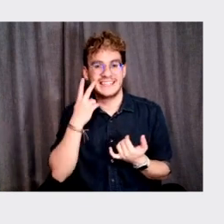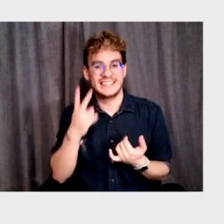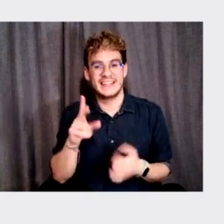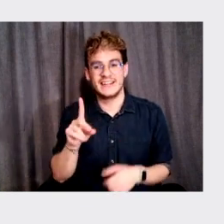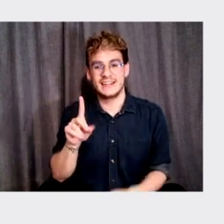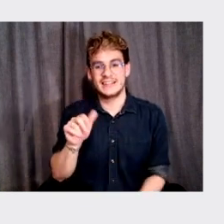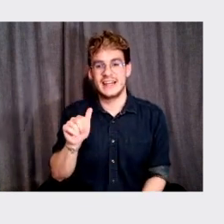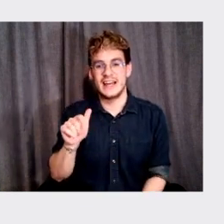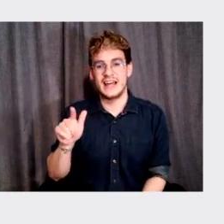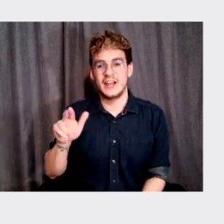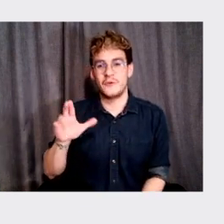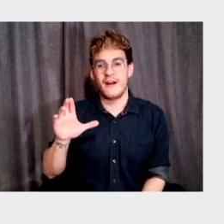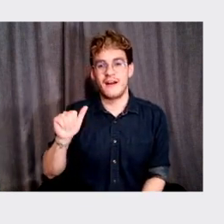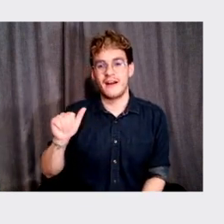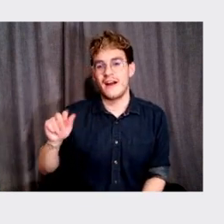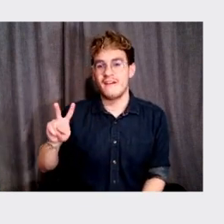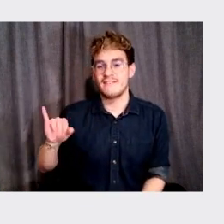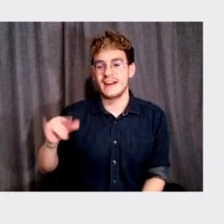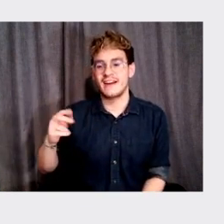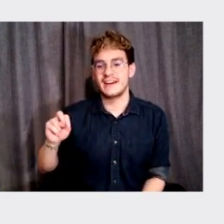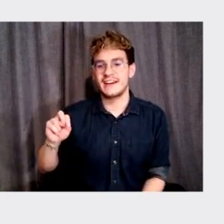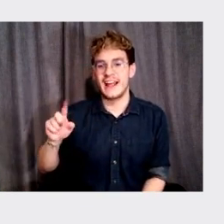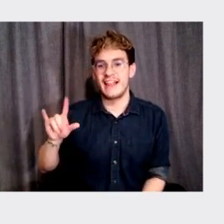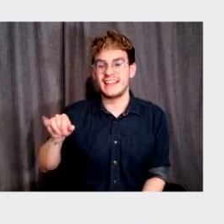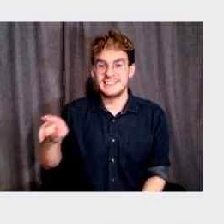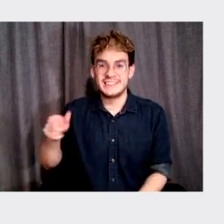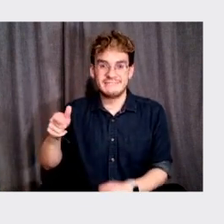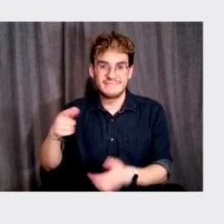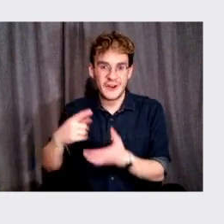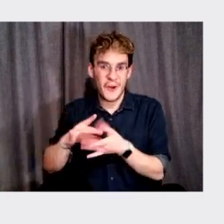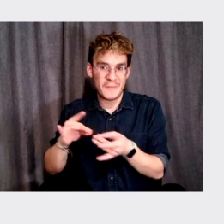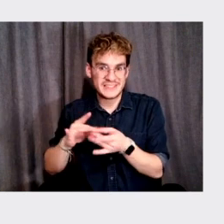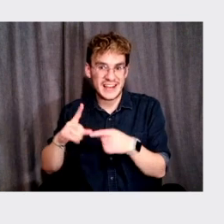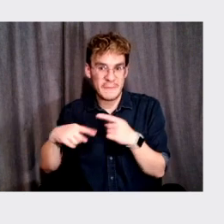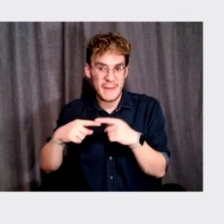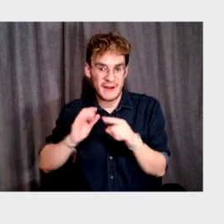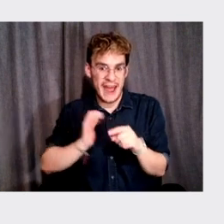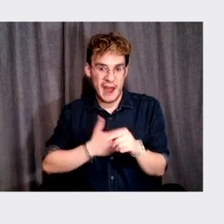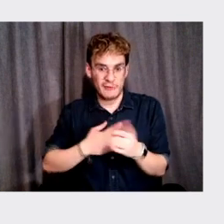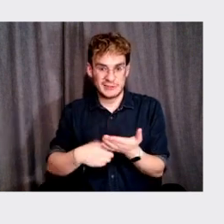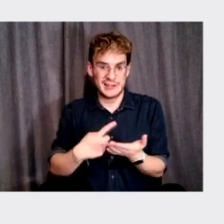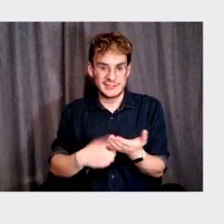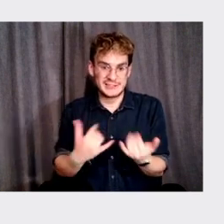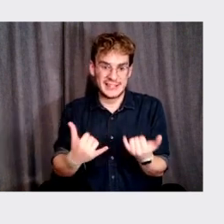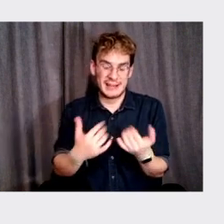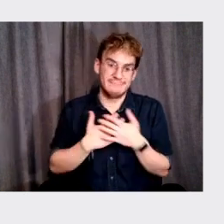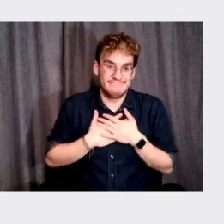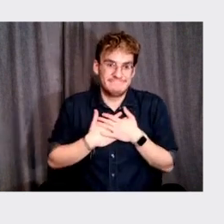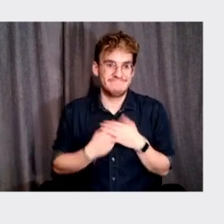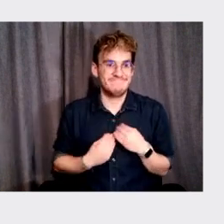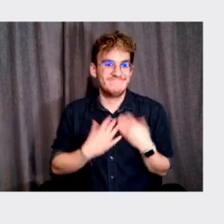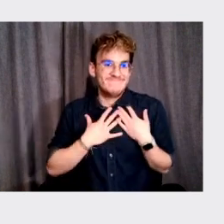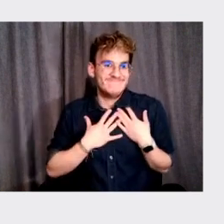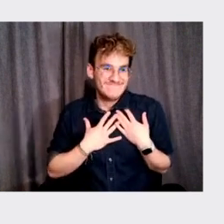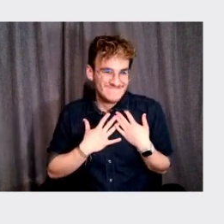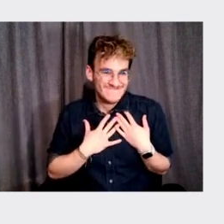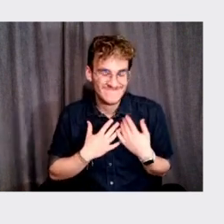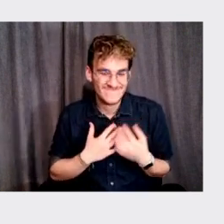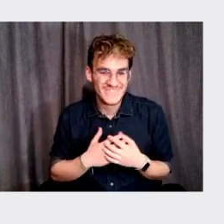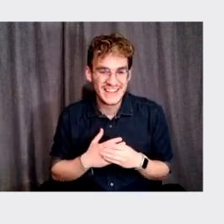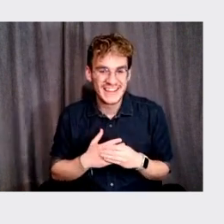Vignelli, uh, commented on, on, on the post about this talk. It made my day. was so happy. Um,